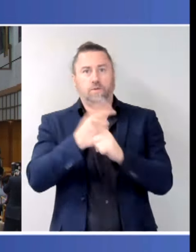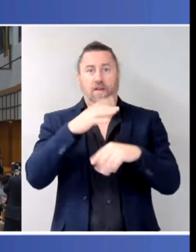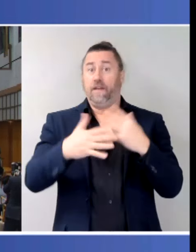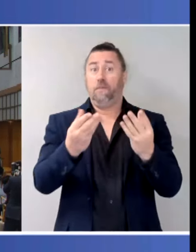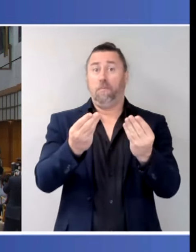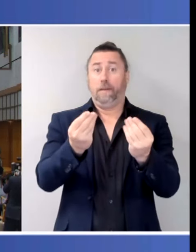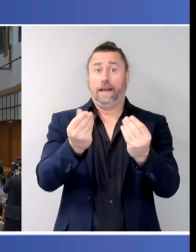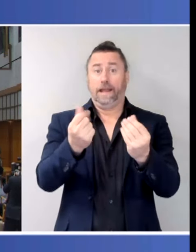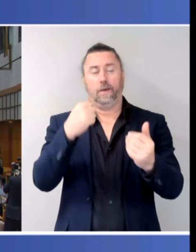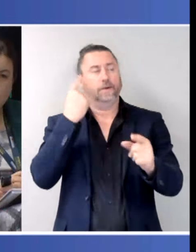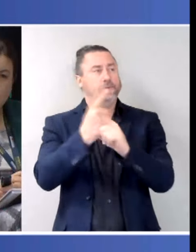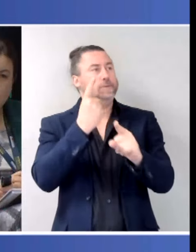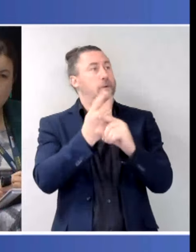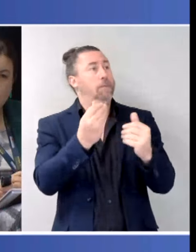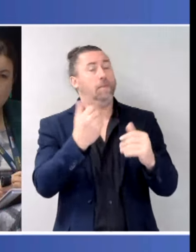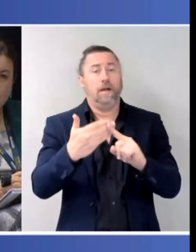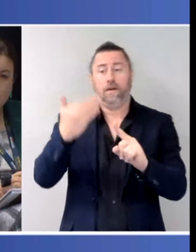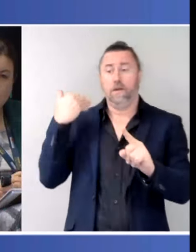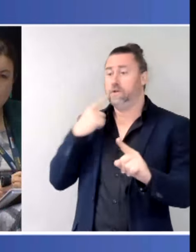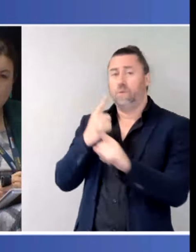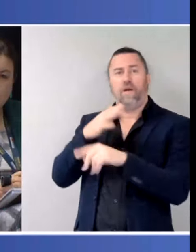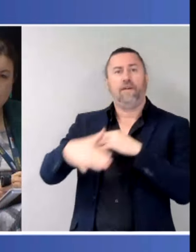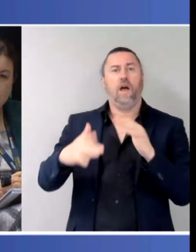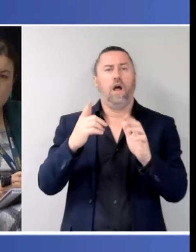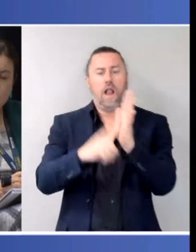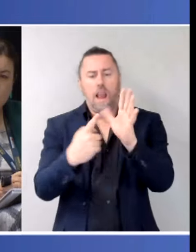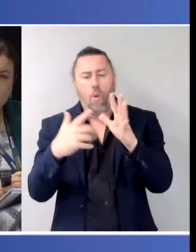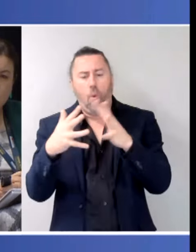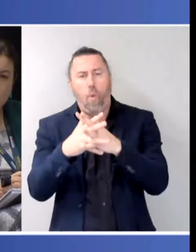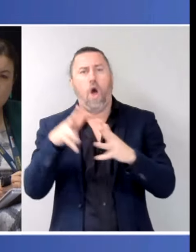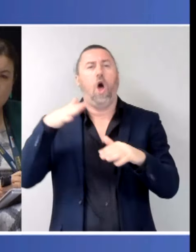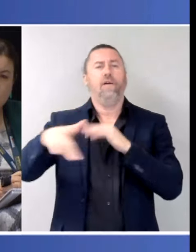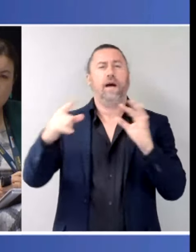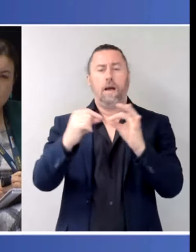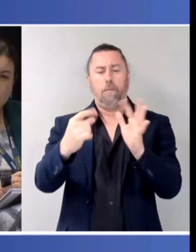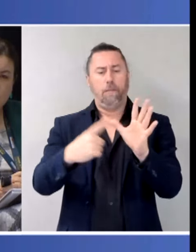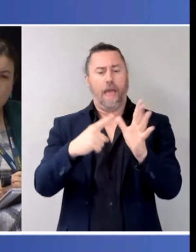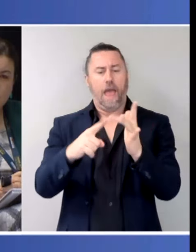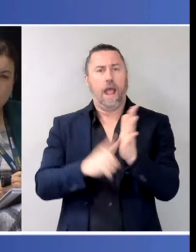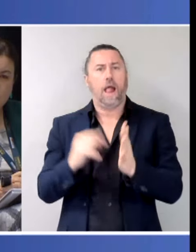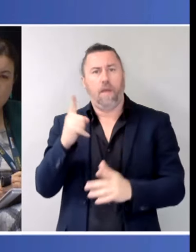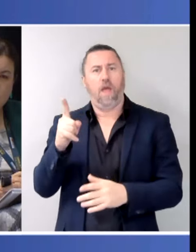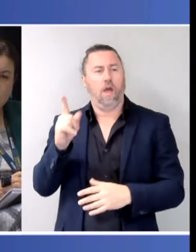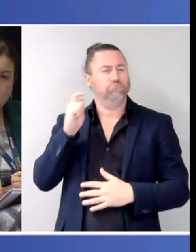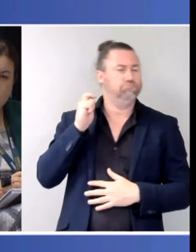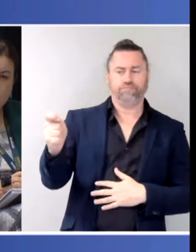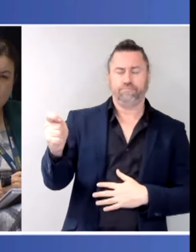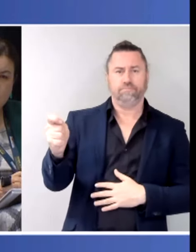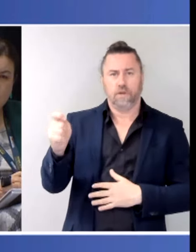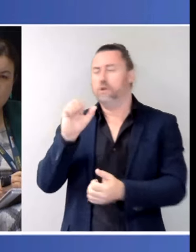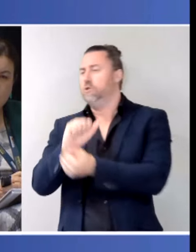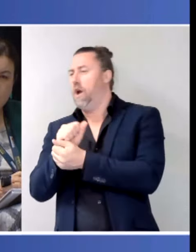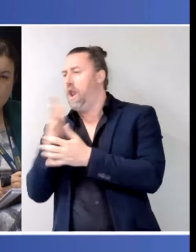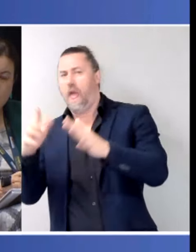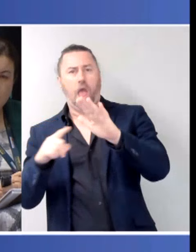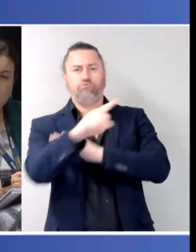in the year are things like bail laws. And whether more needs to be done at a State level about bail laws that let men out who then